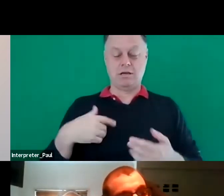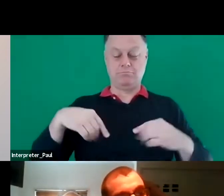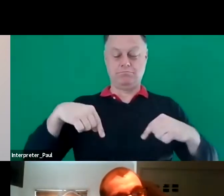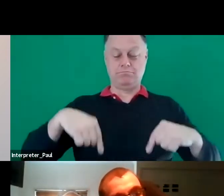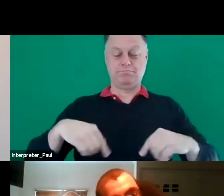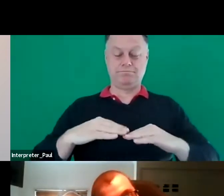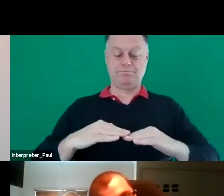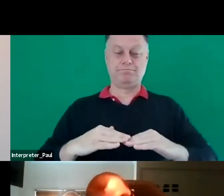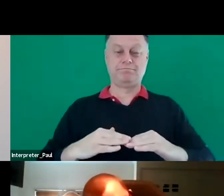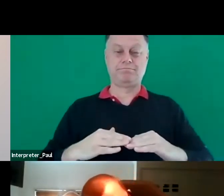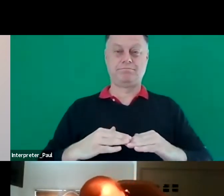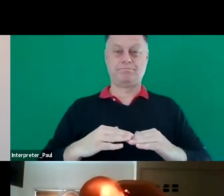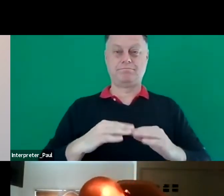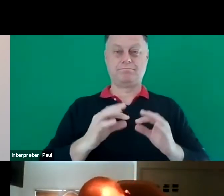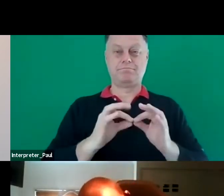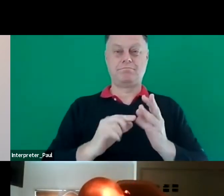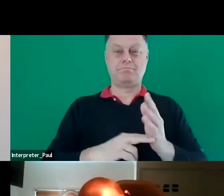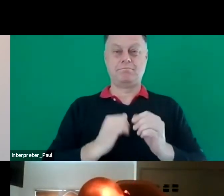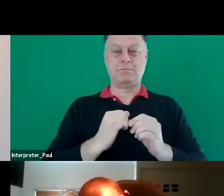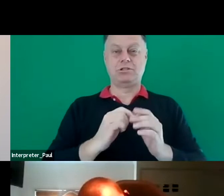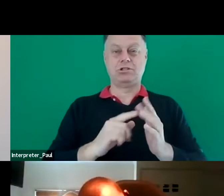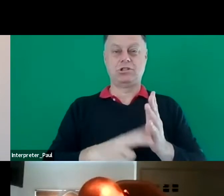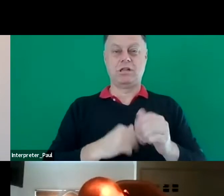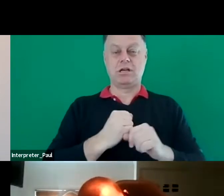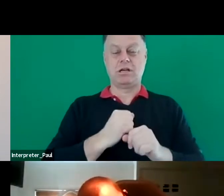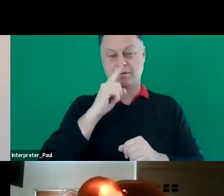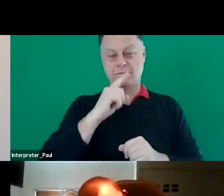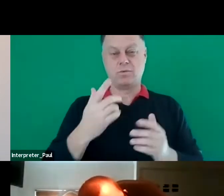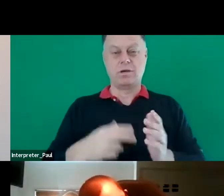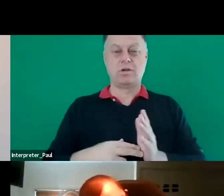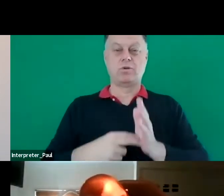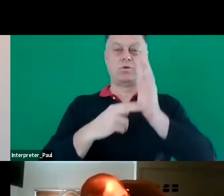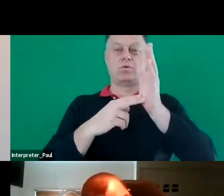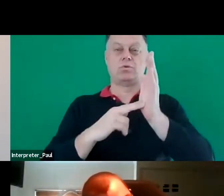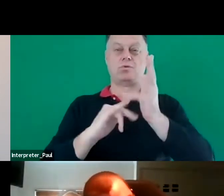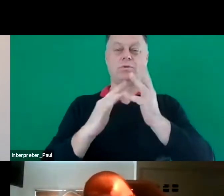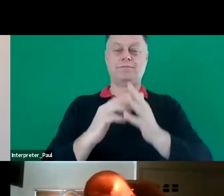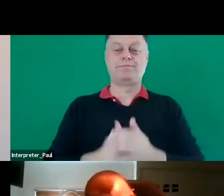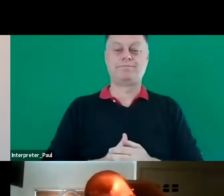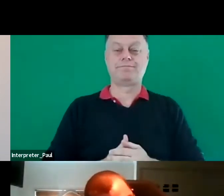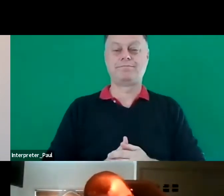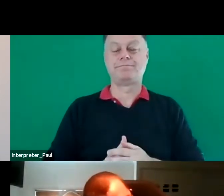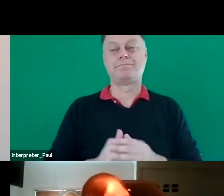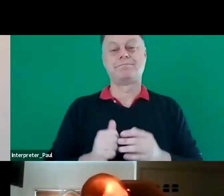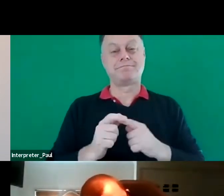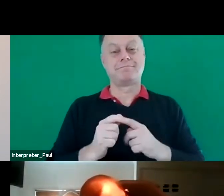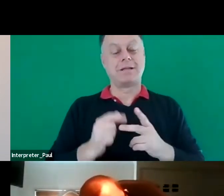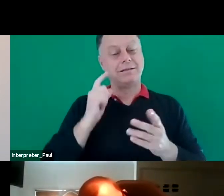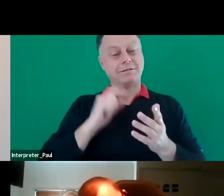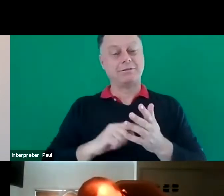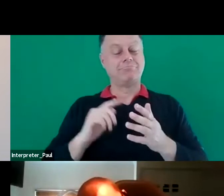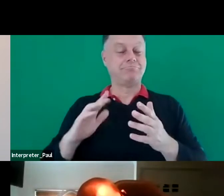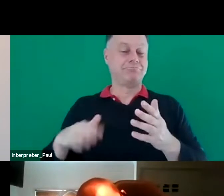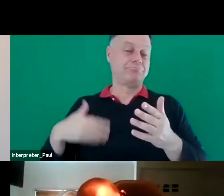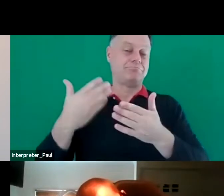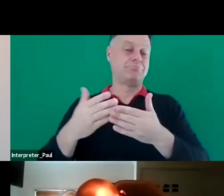you today, the Bundjalung people in northern New South Wales, but also to acknowledge the traditional owners of the